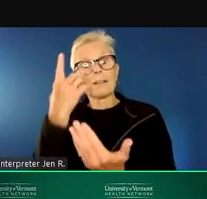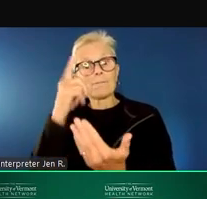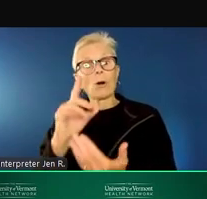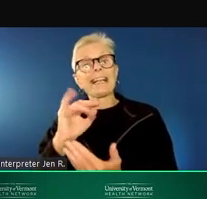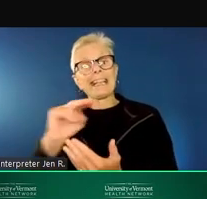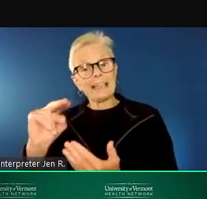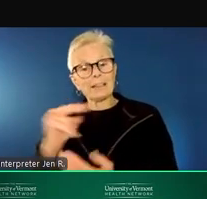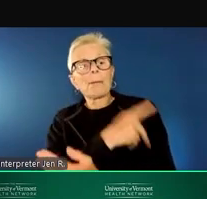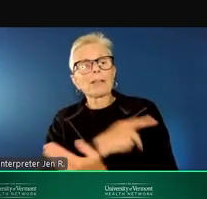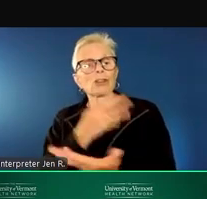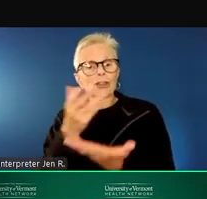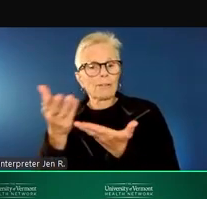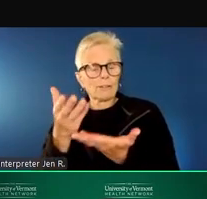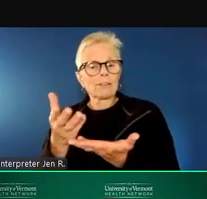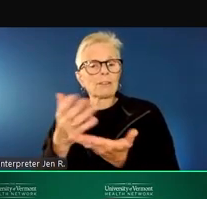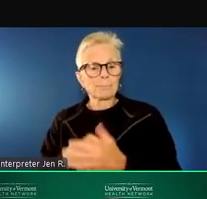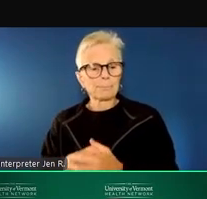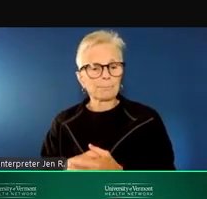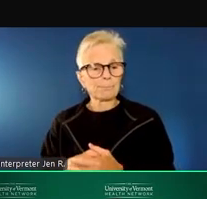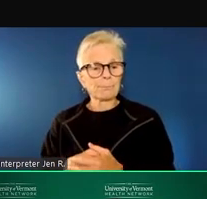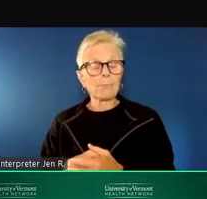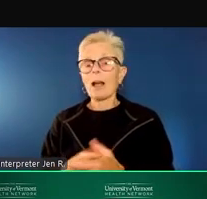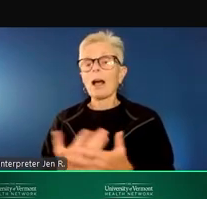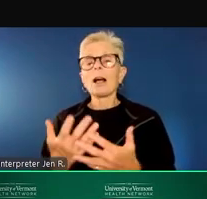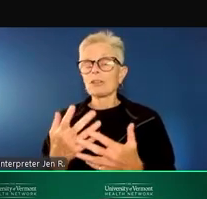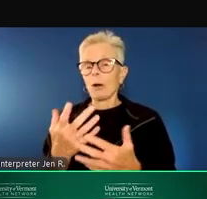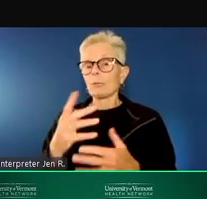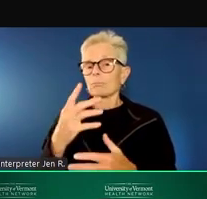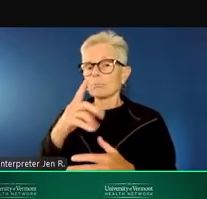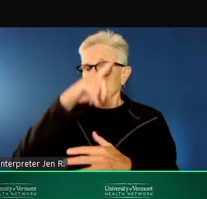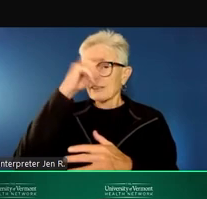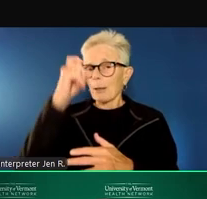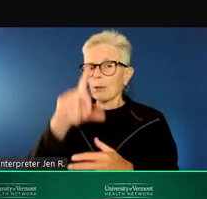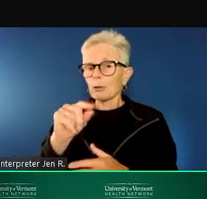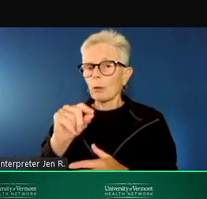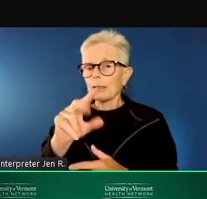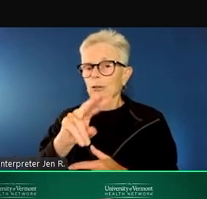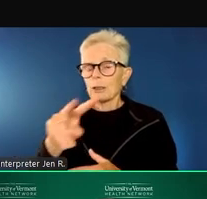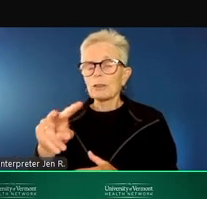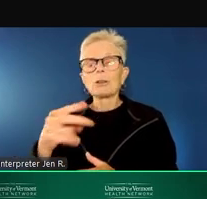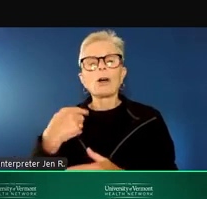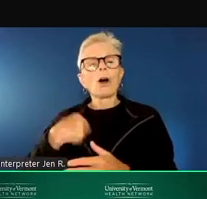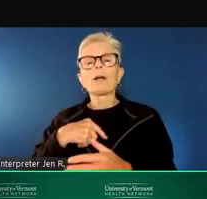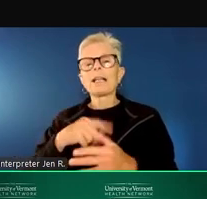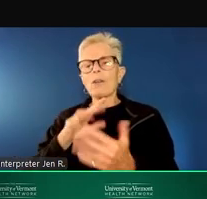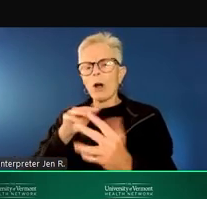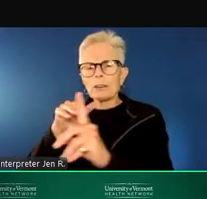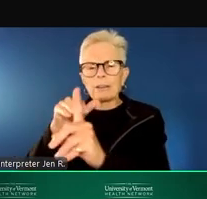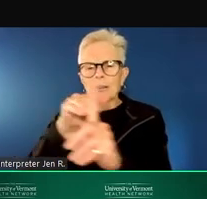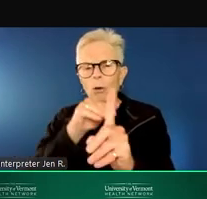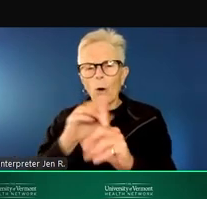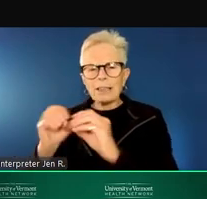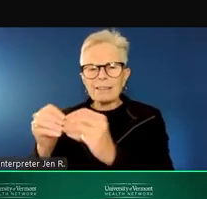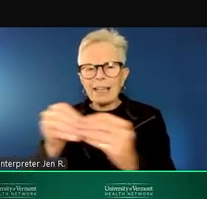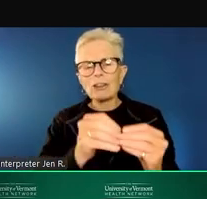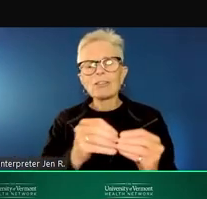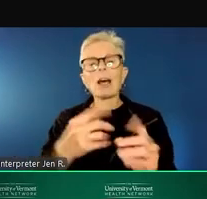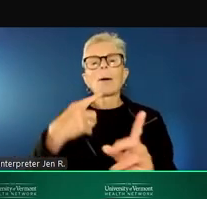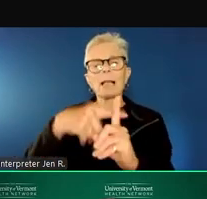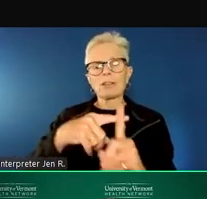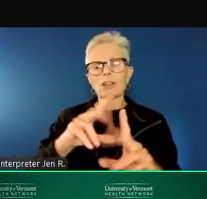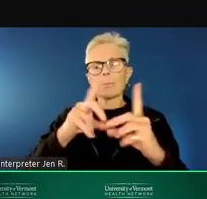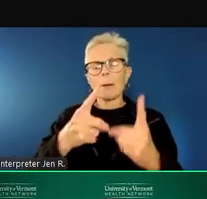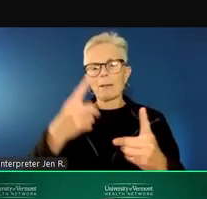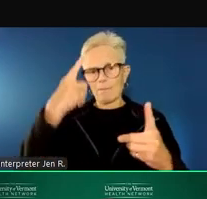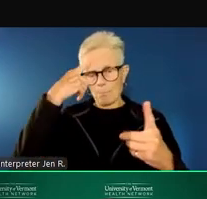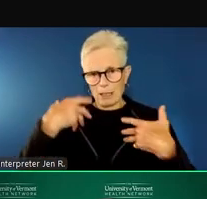The same summer, we pulled together the partners involved in this program, plus the Department of Mental Health, UVM